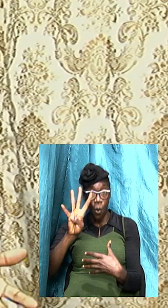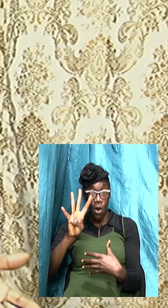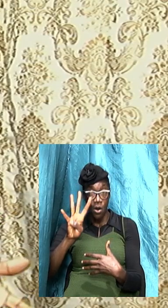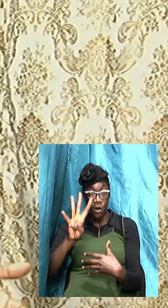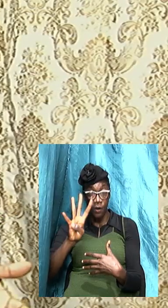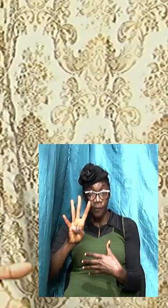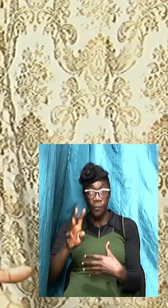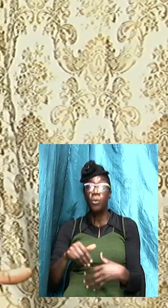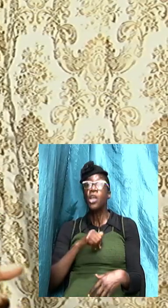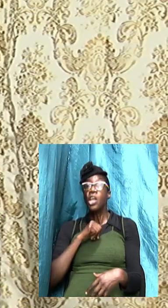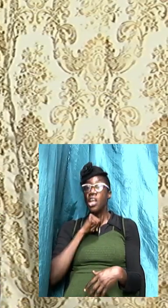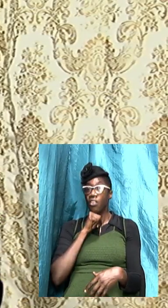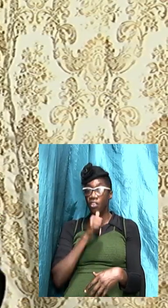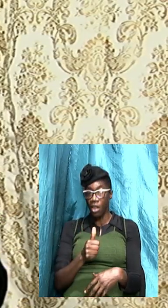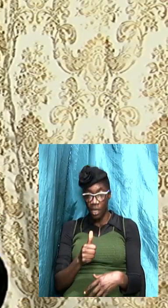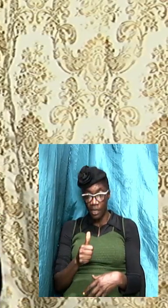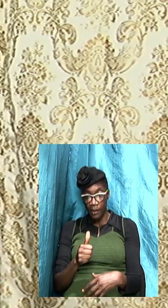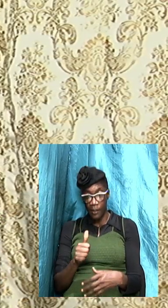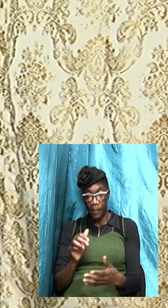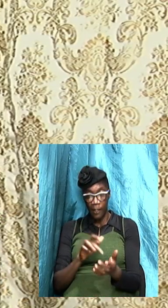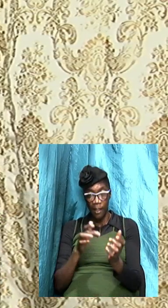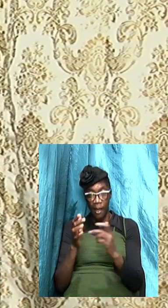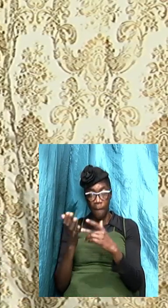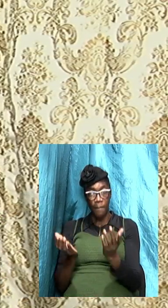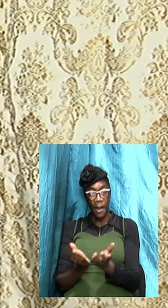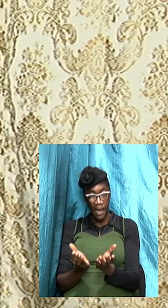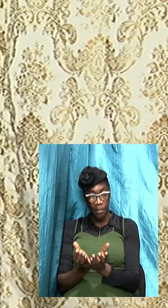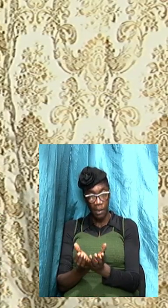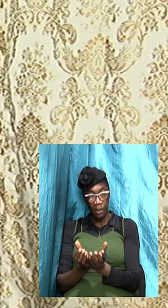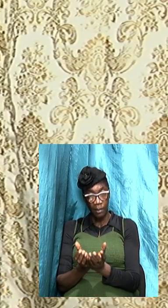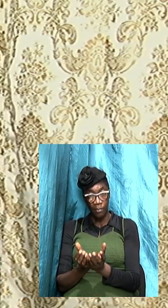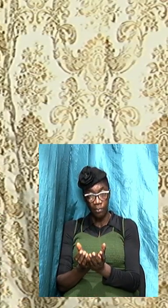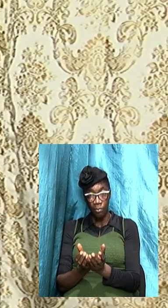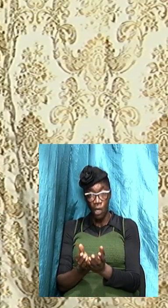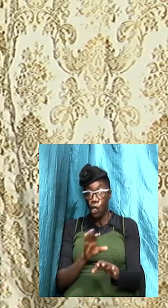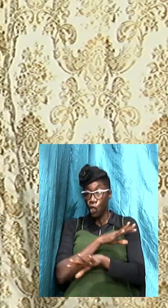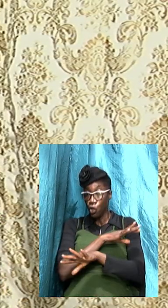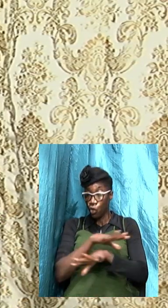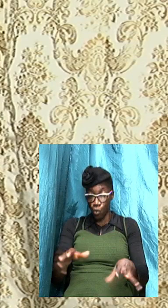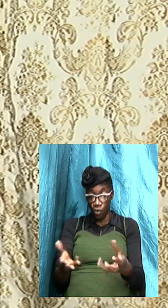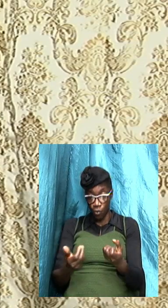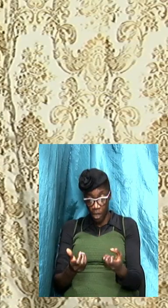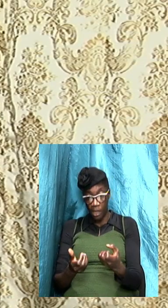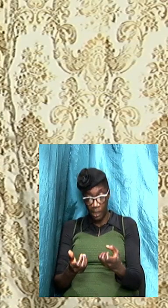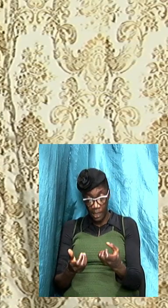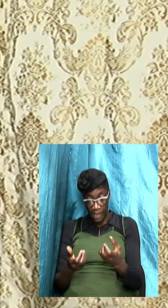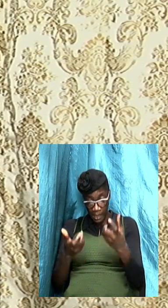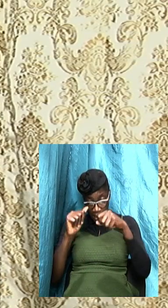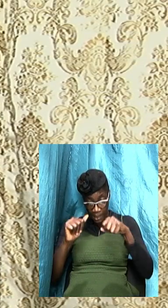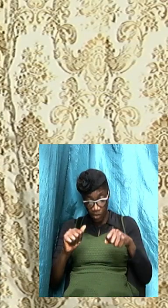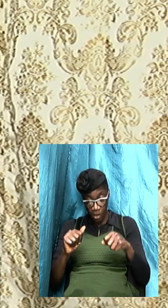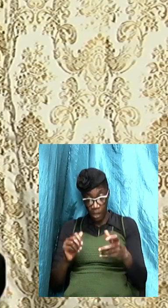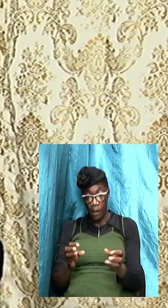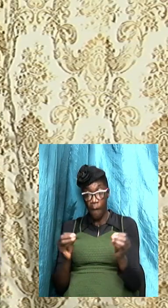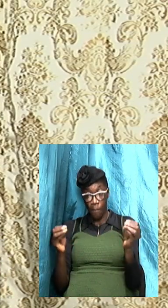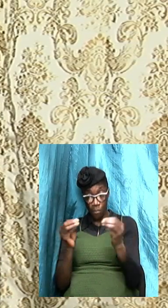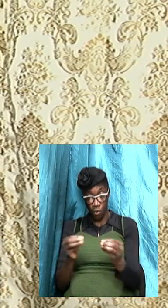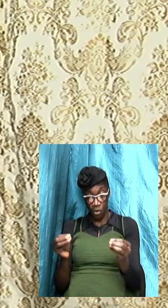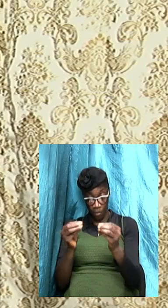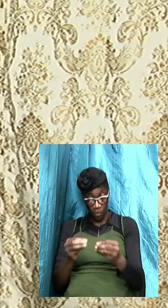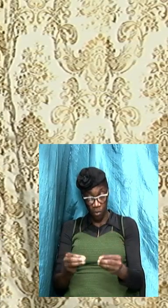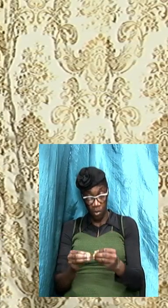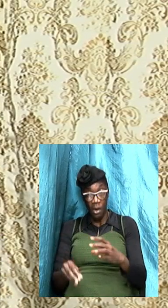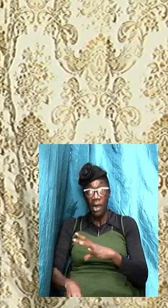issue it is opposed to the teachings of God it can be an extra biblical issue it is